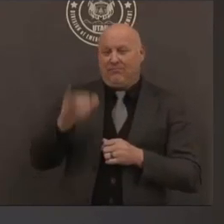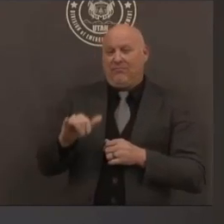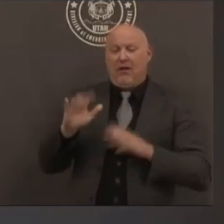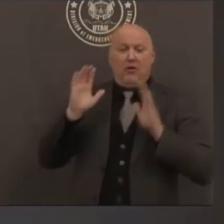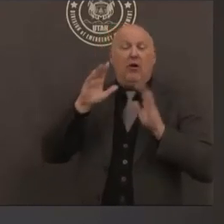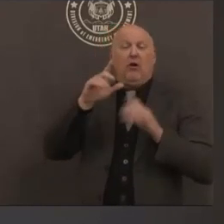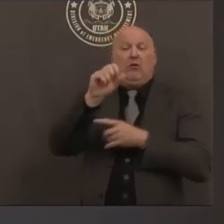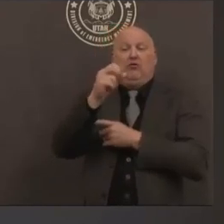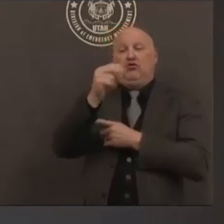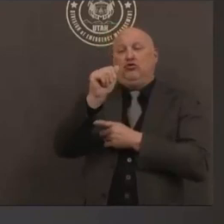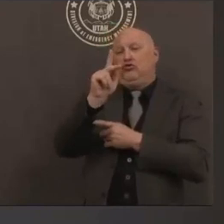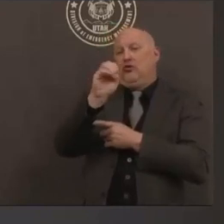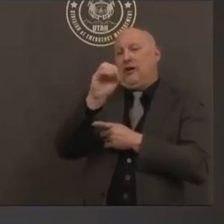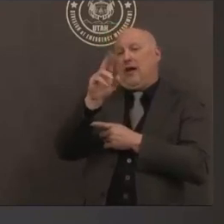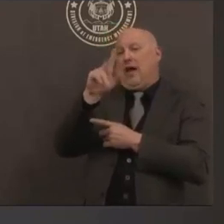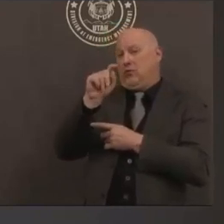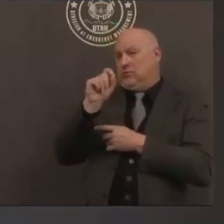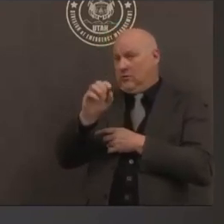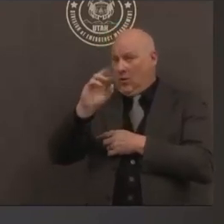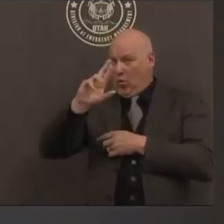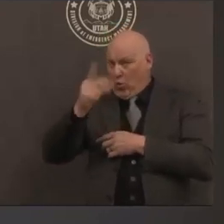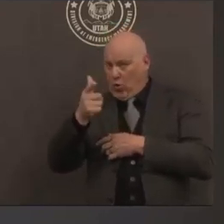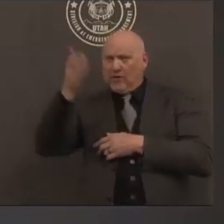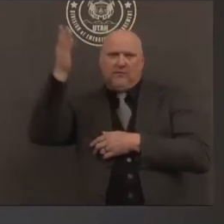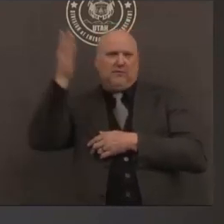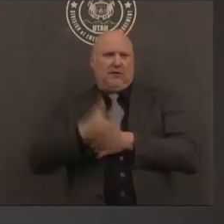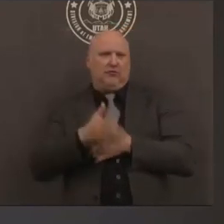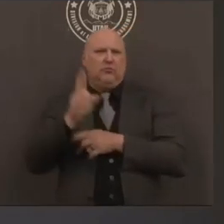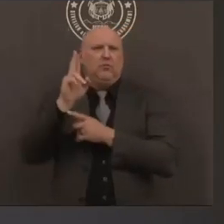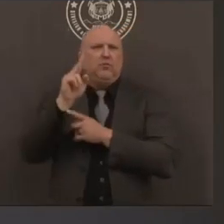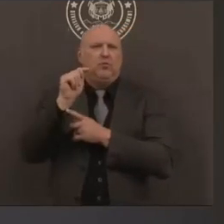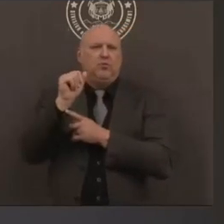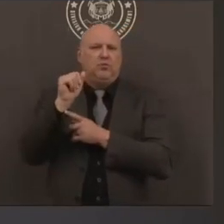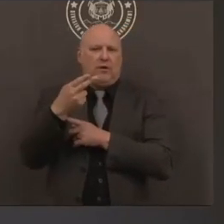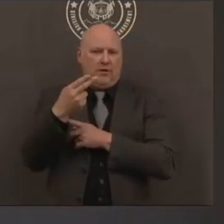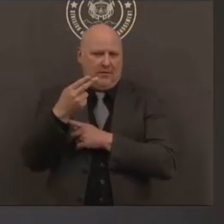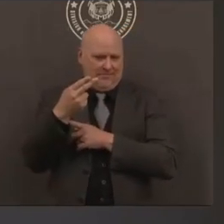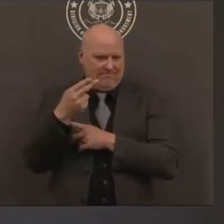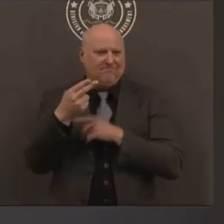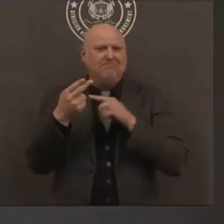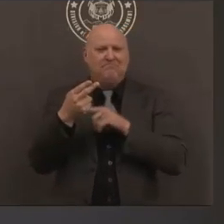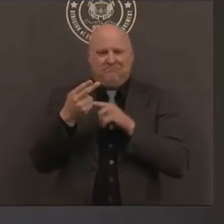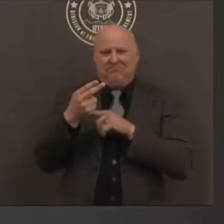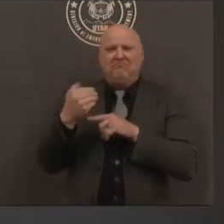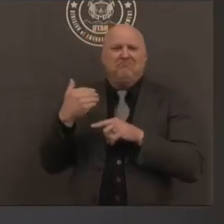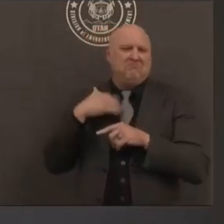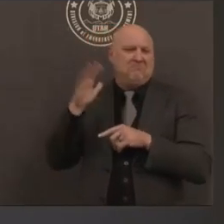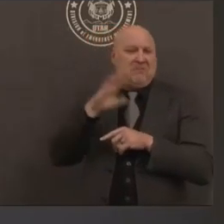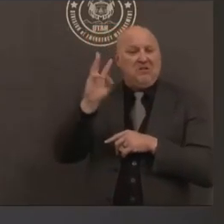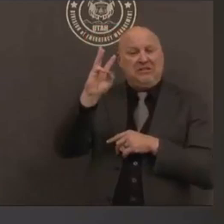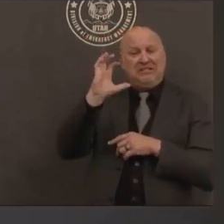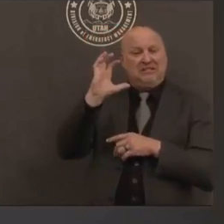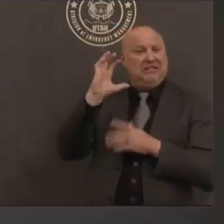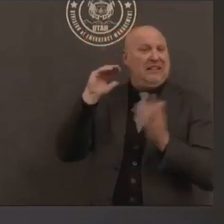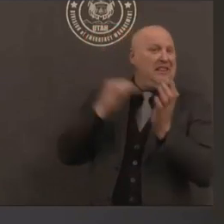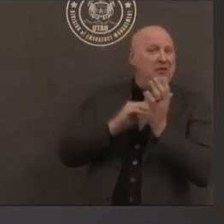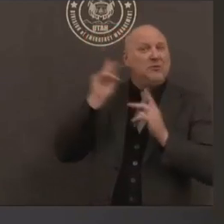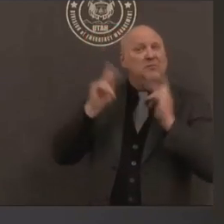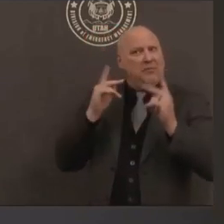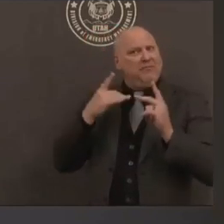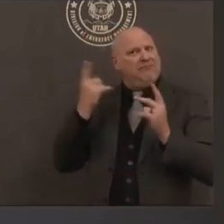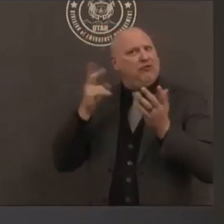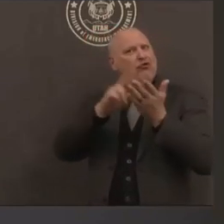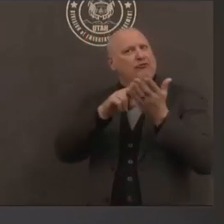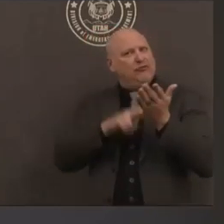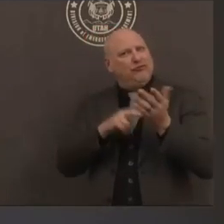you would see that we have about 650 000 people registered to participate today um and we are still uh